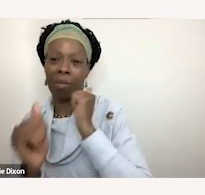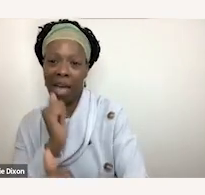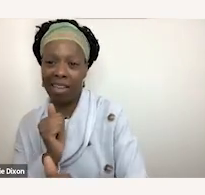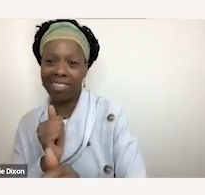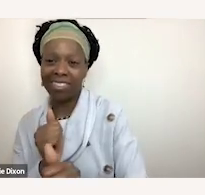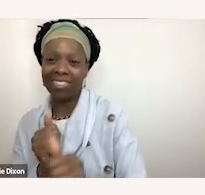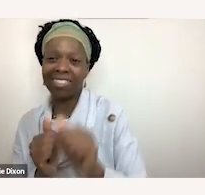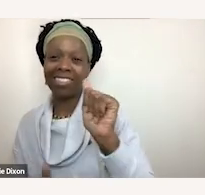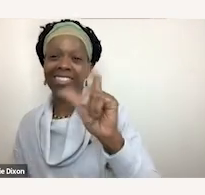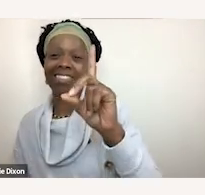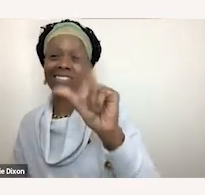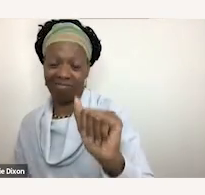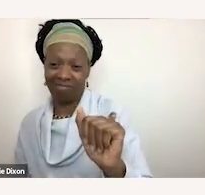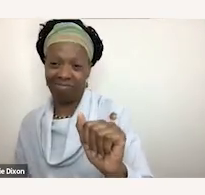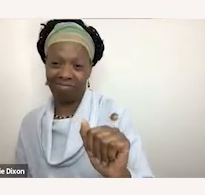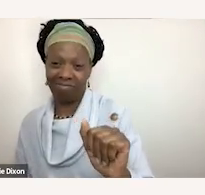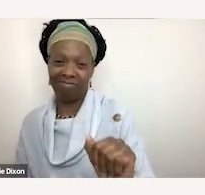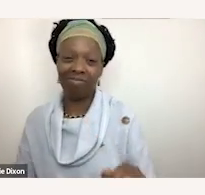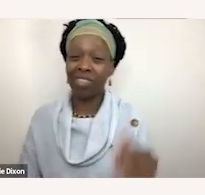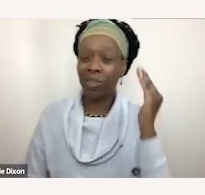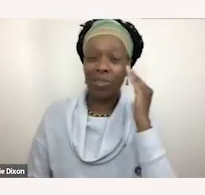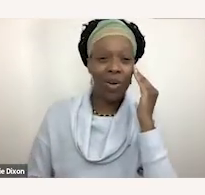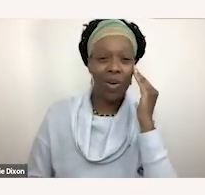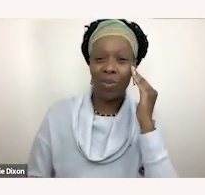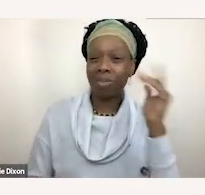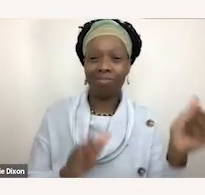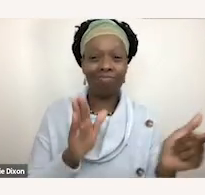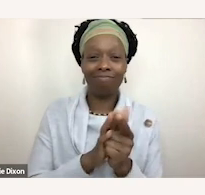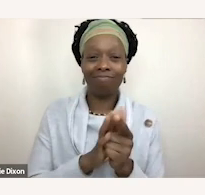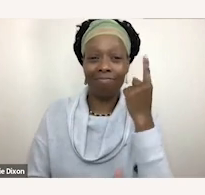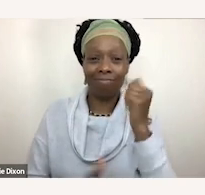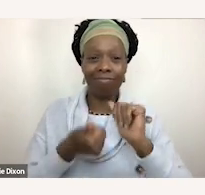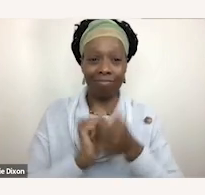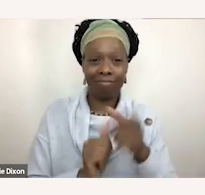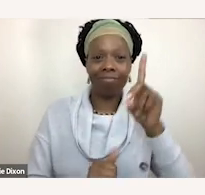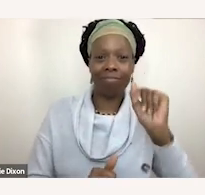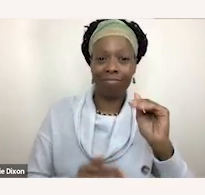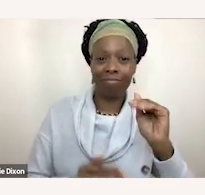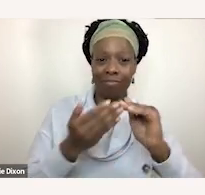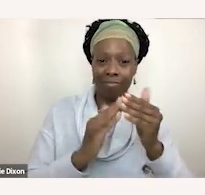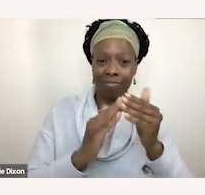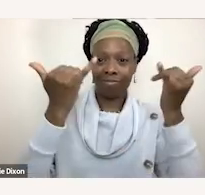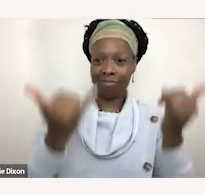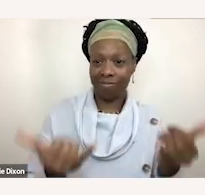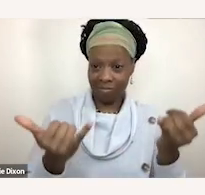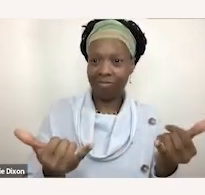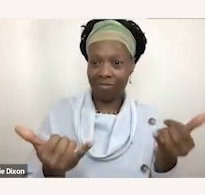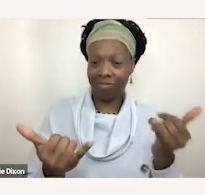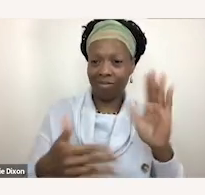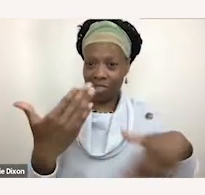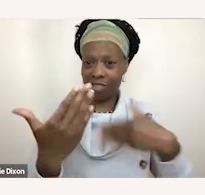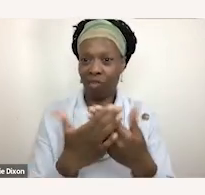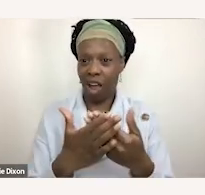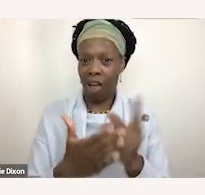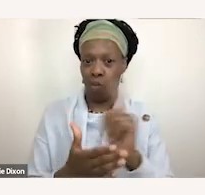you know it's impossible to understand how the disability community now has gotten to the point where we